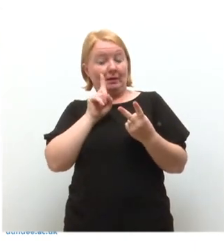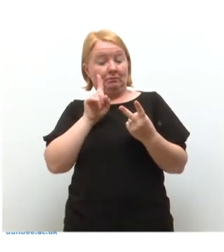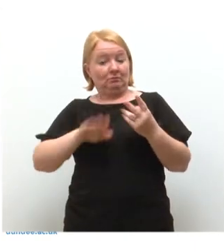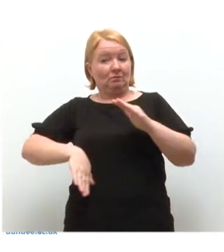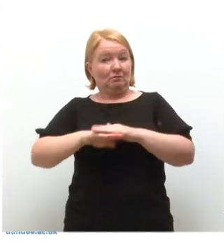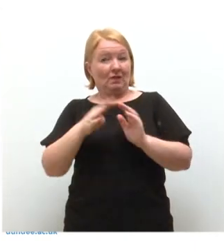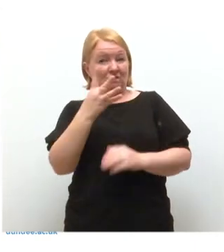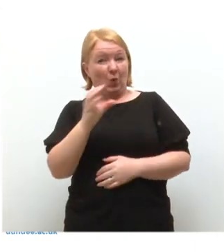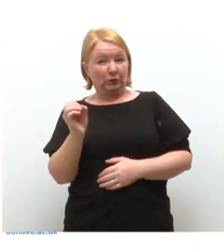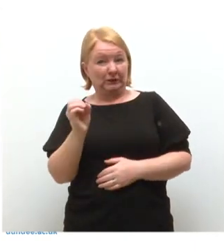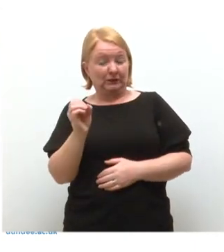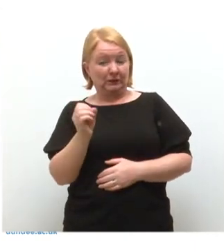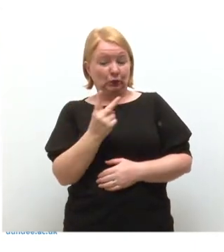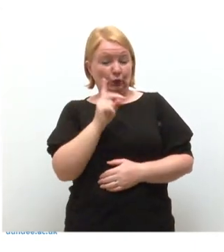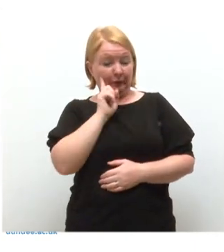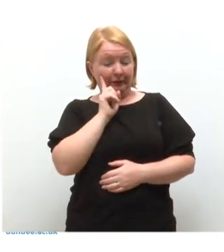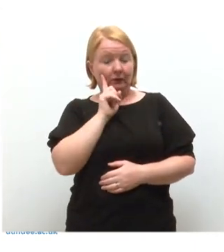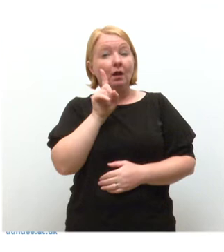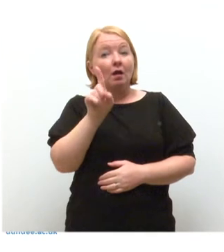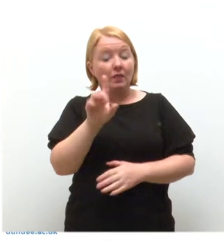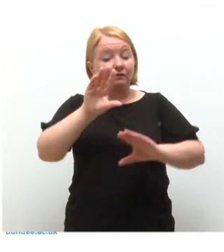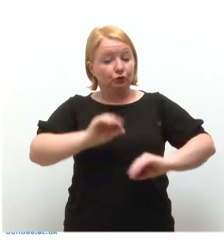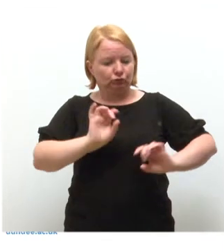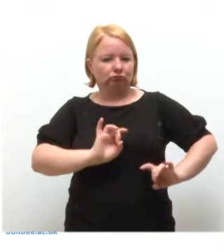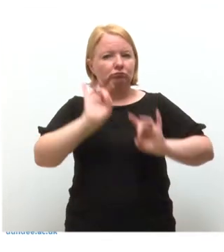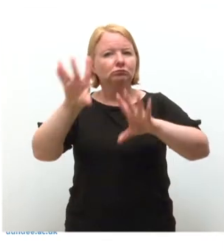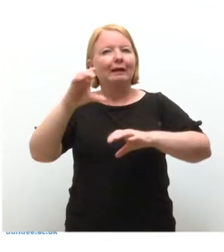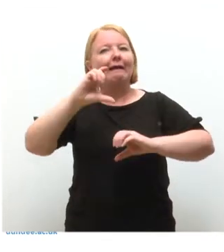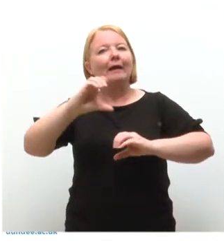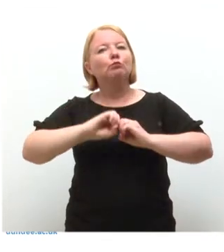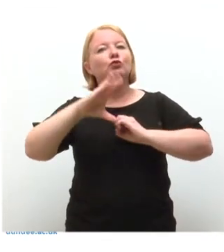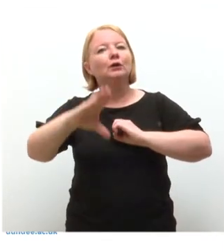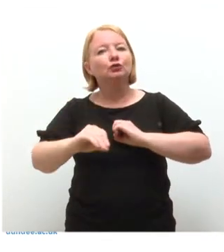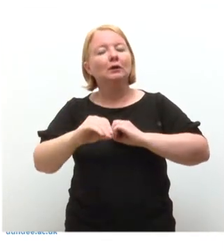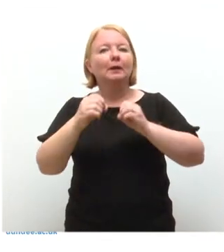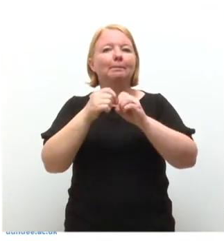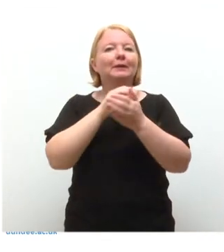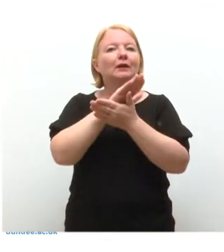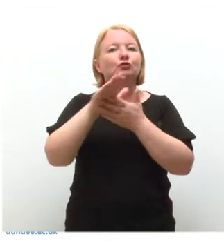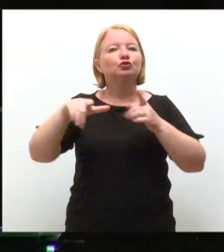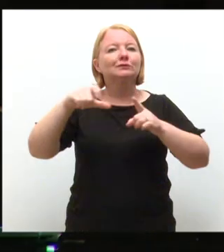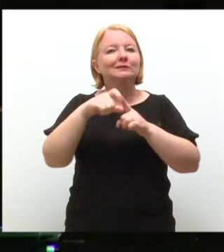And then she proceeded to Cambridge to embark on a PhD in radio astronomy.